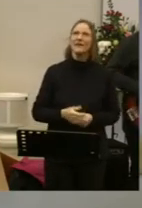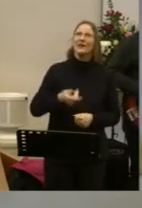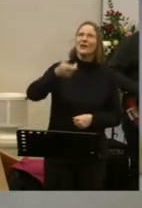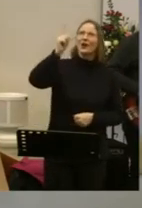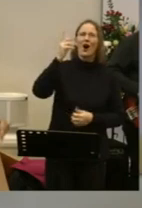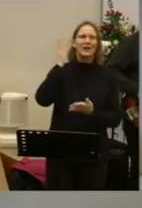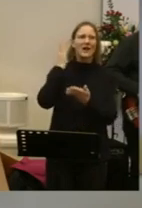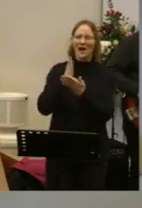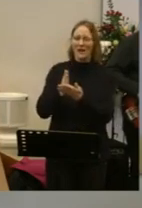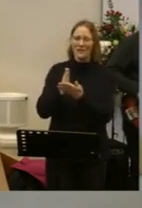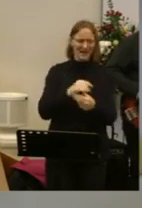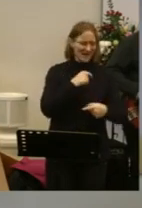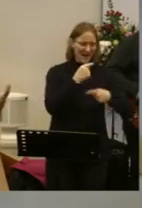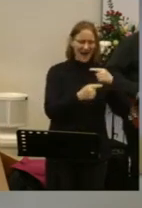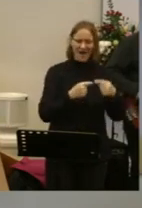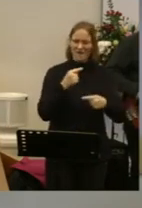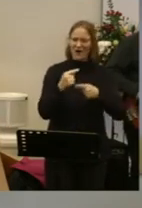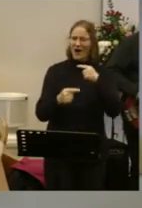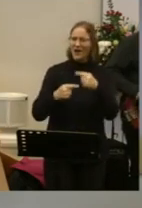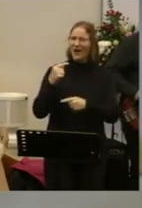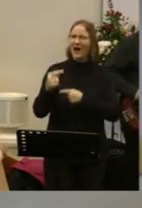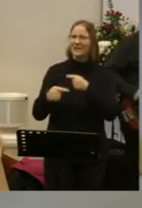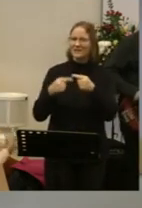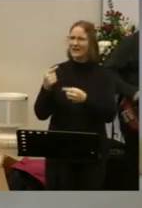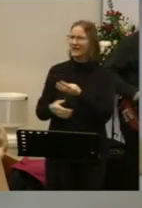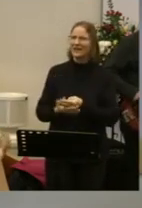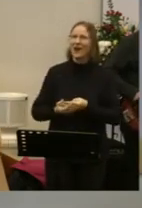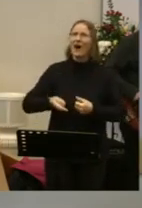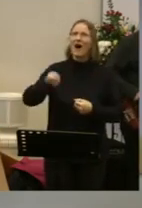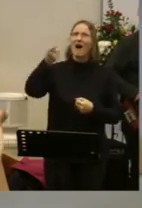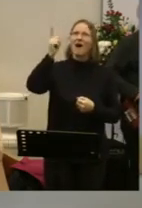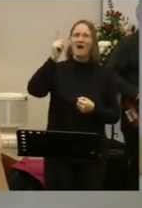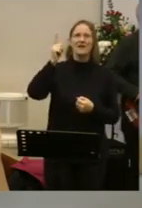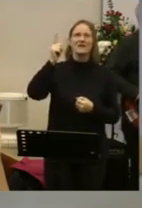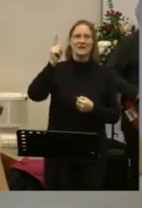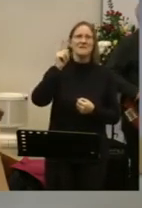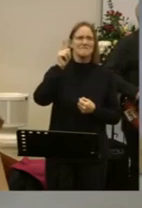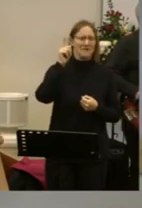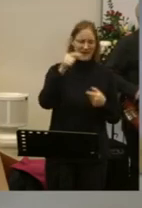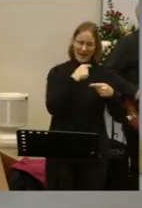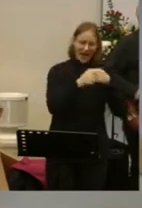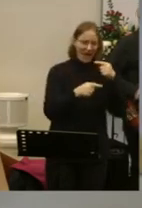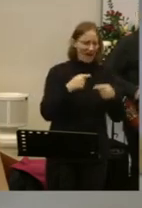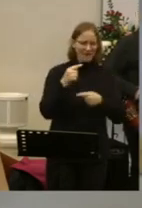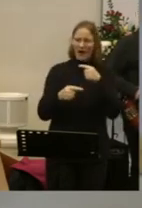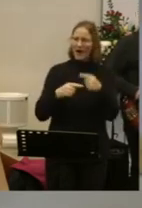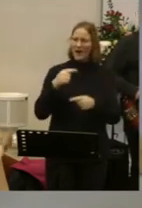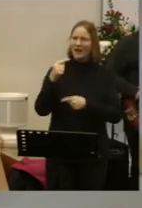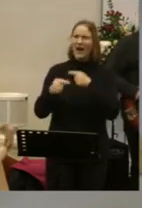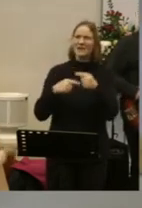you are the everlasting God, the